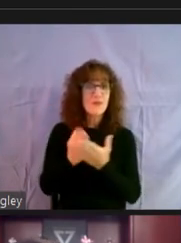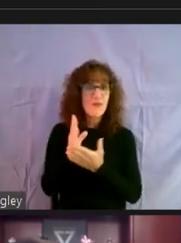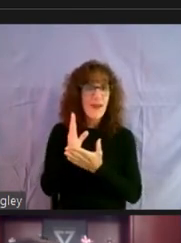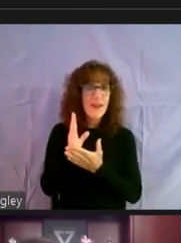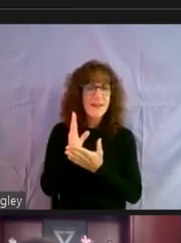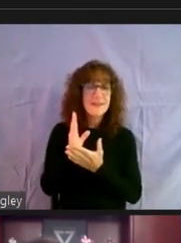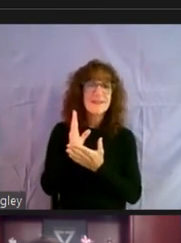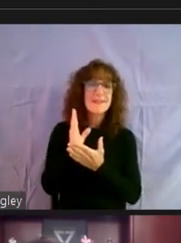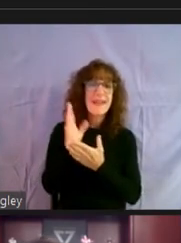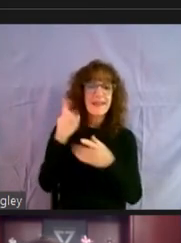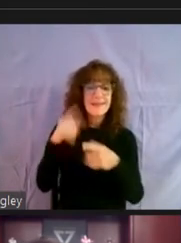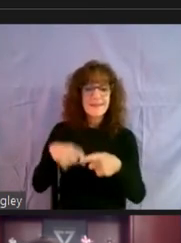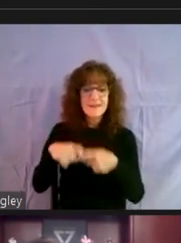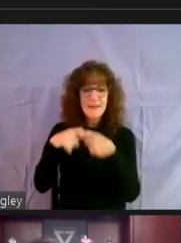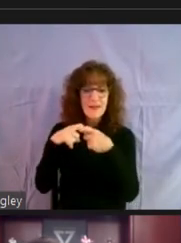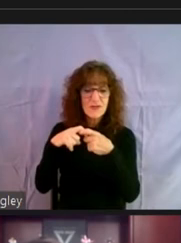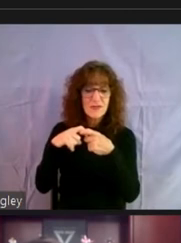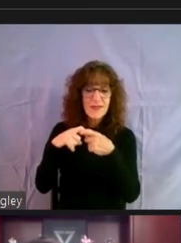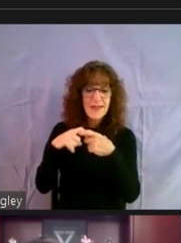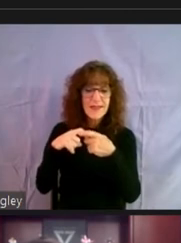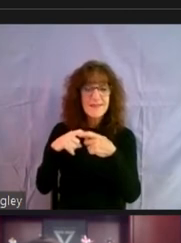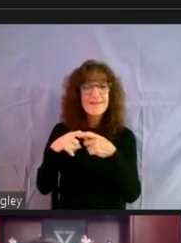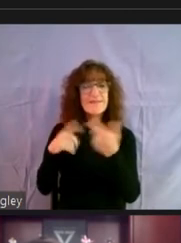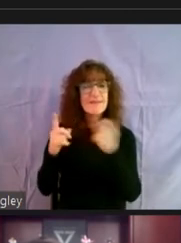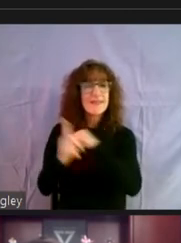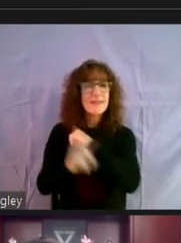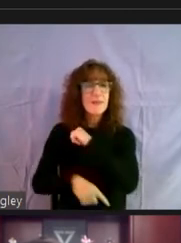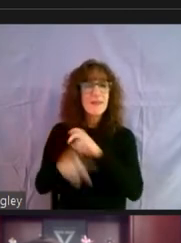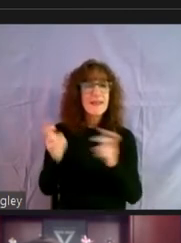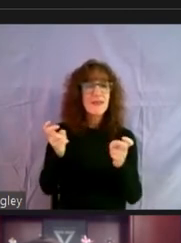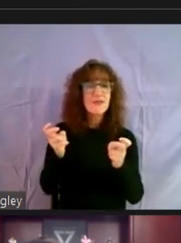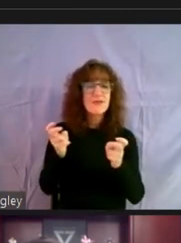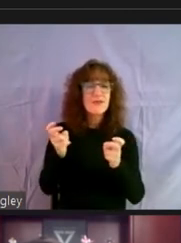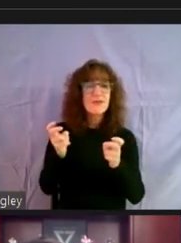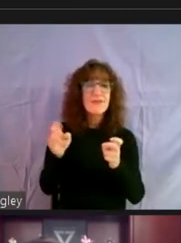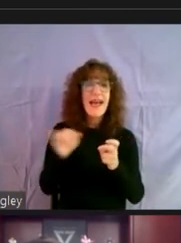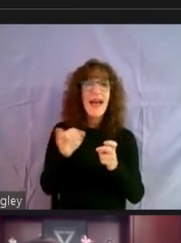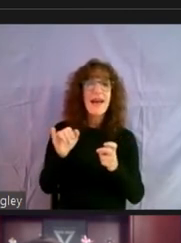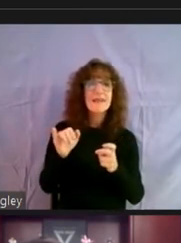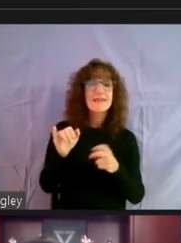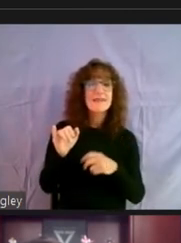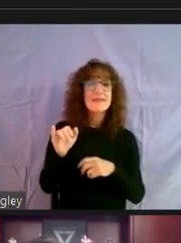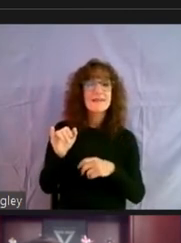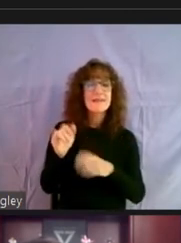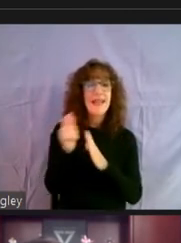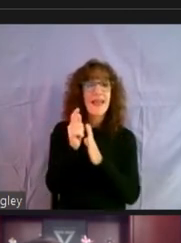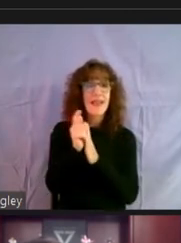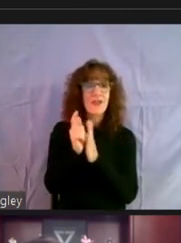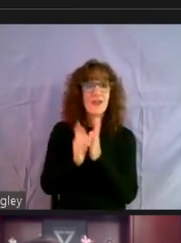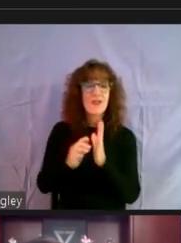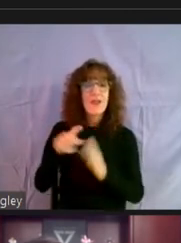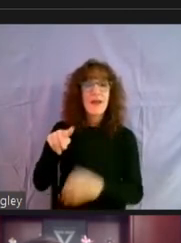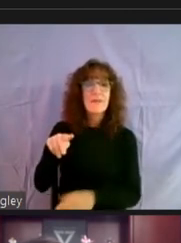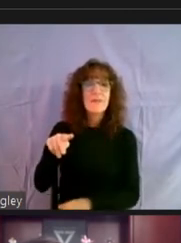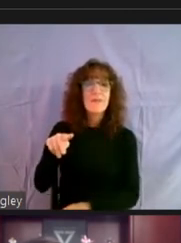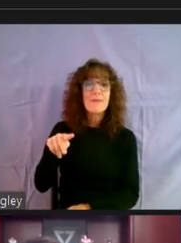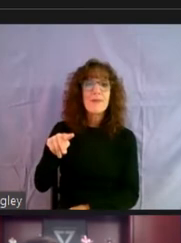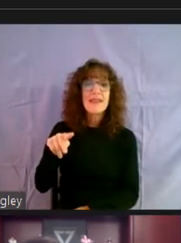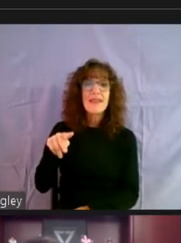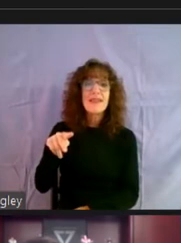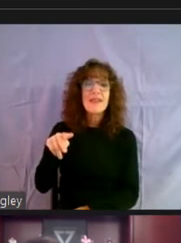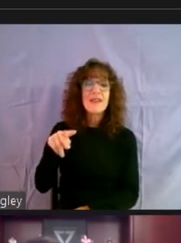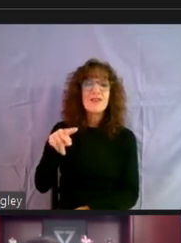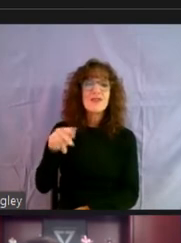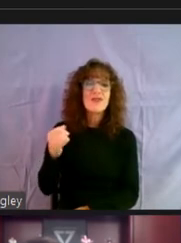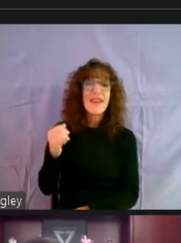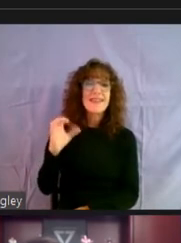of discipline issues. Um, it, it, as an attorney at PJC, I do mostly eviction